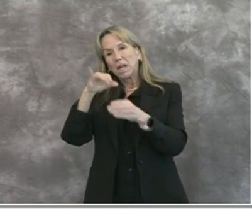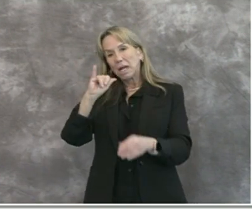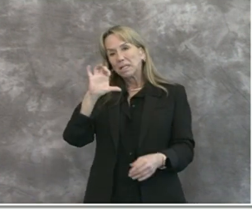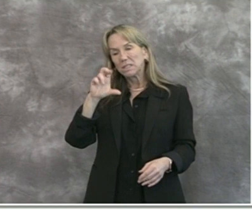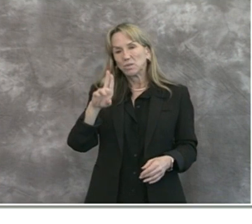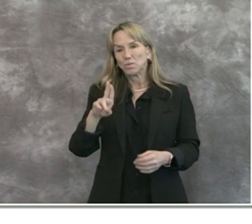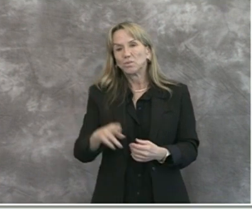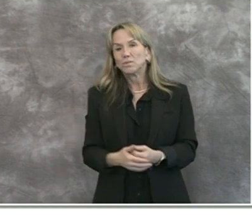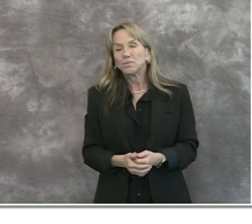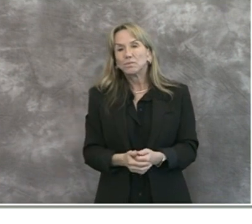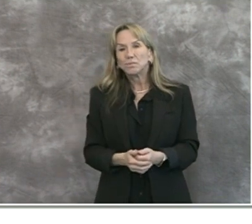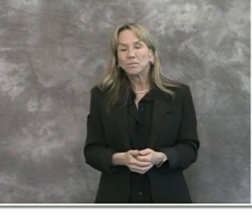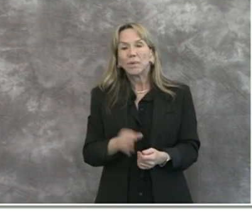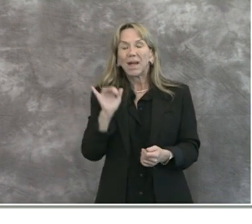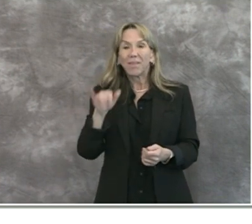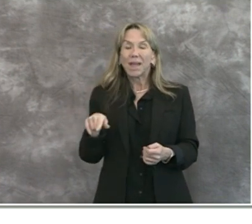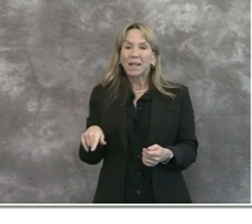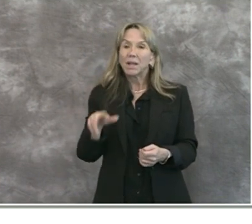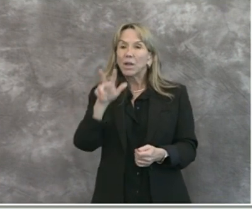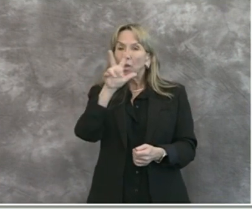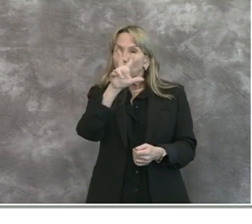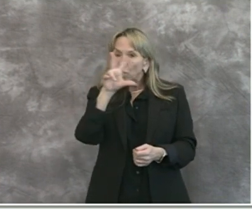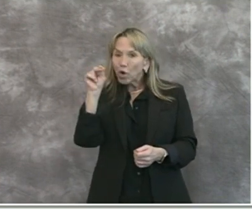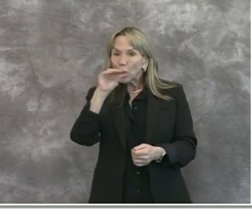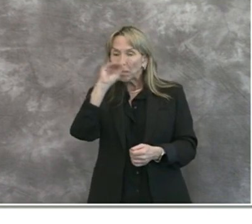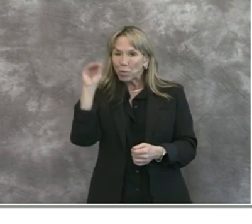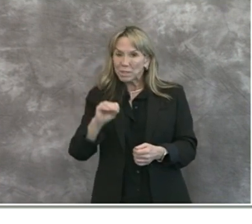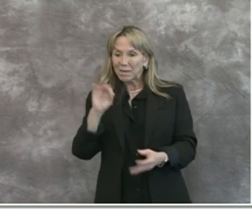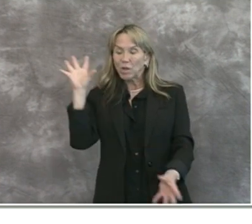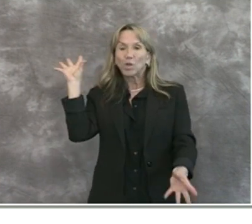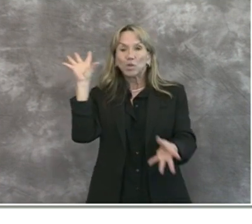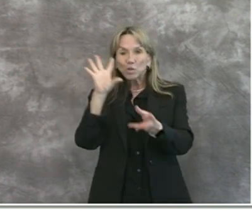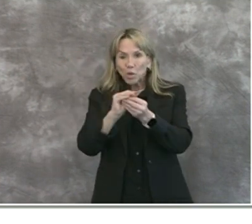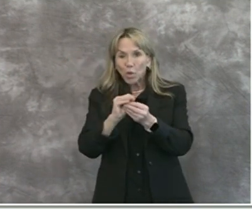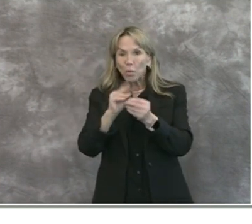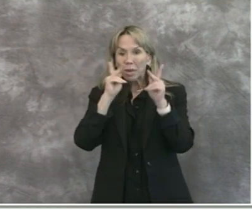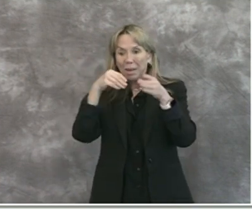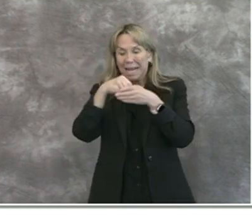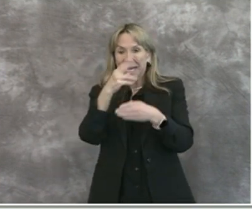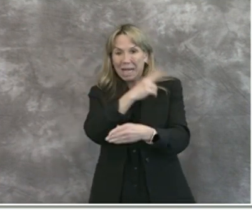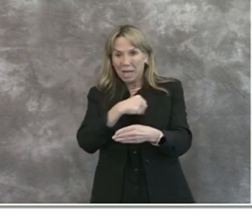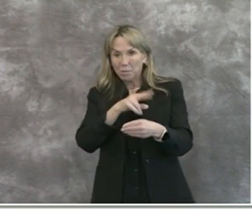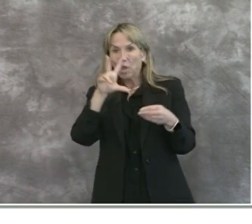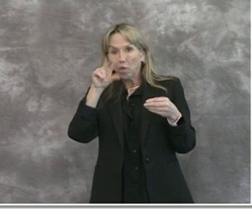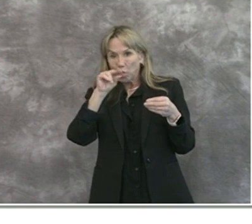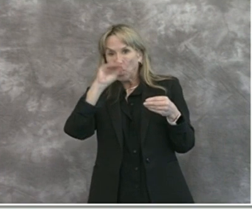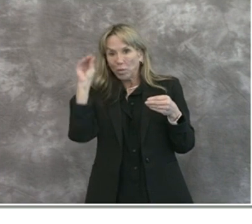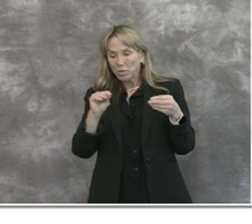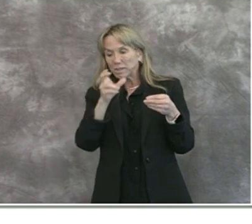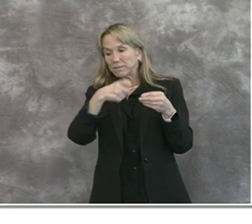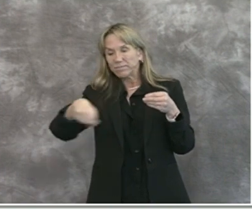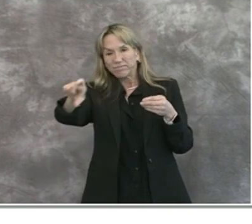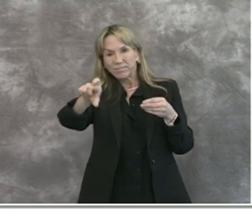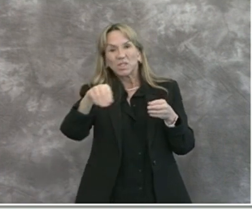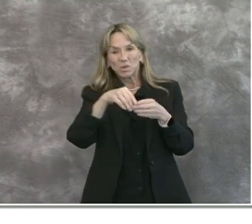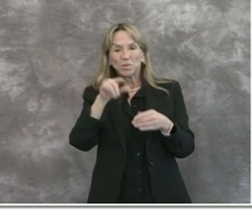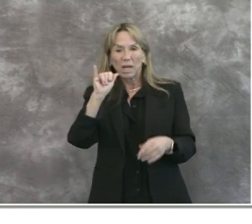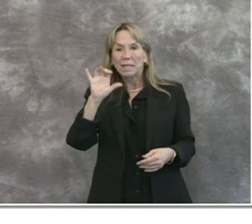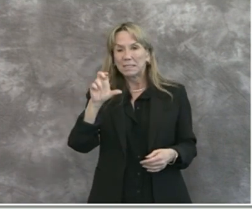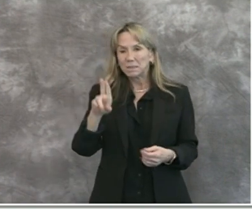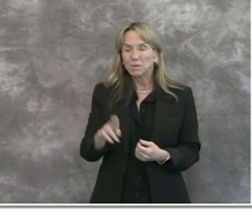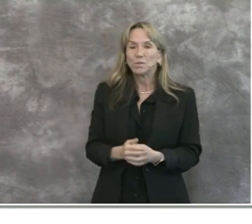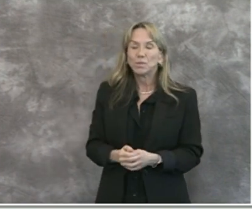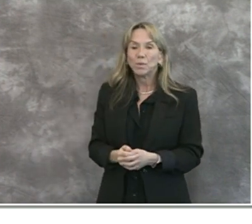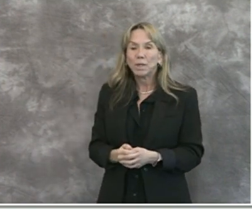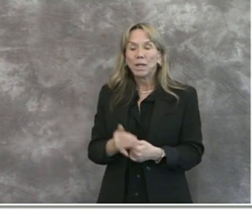care unit, which also represents 30% of the total number of those hospitalized. For the